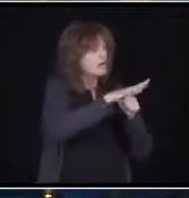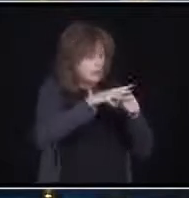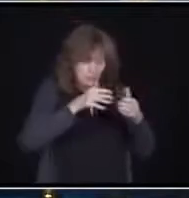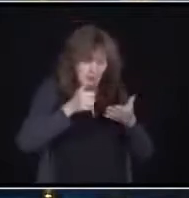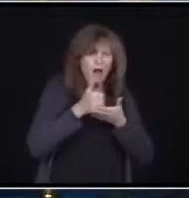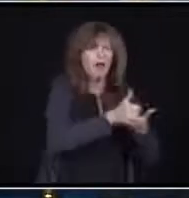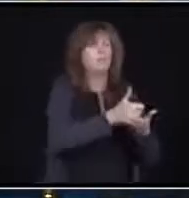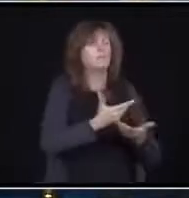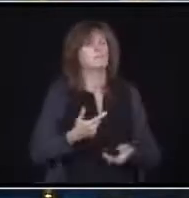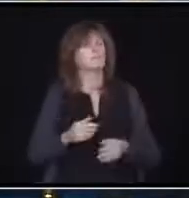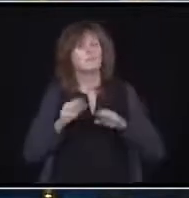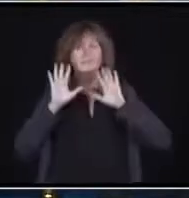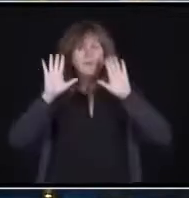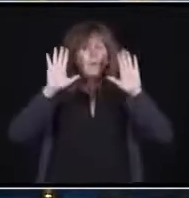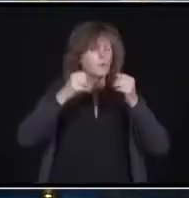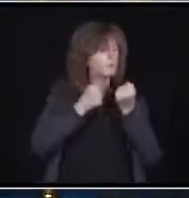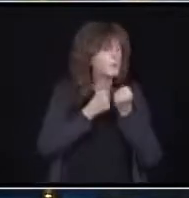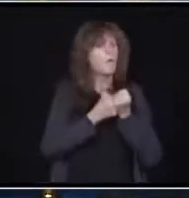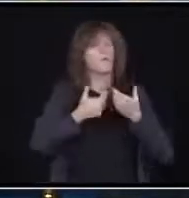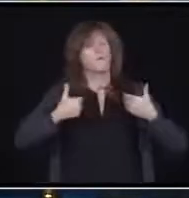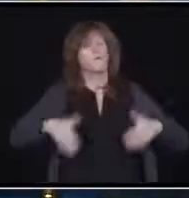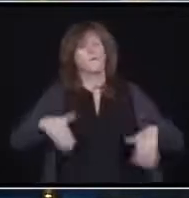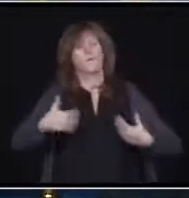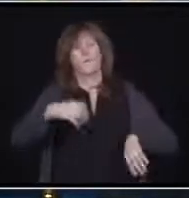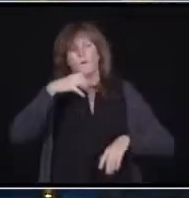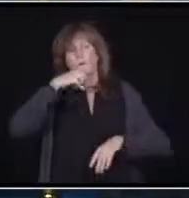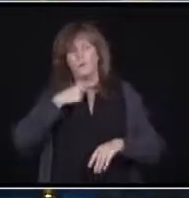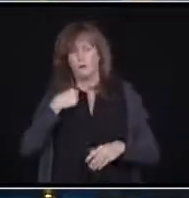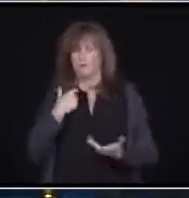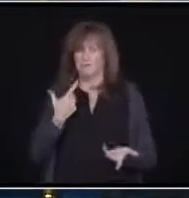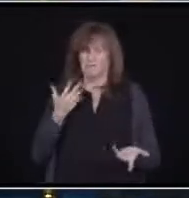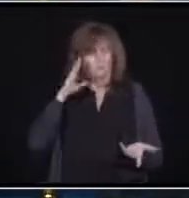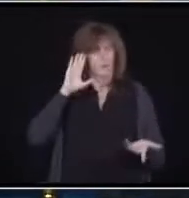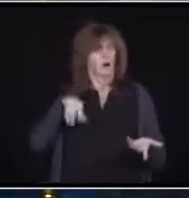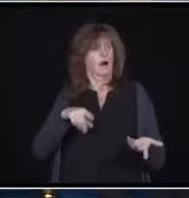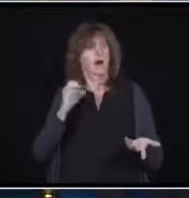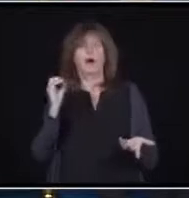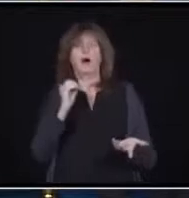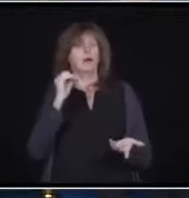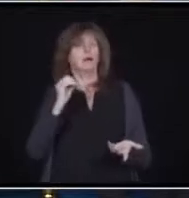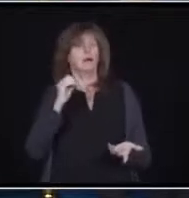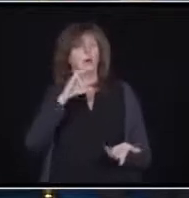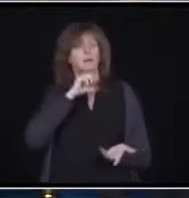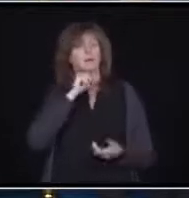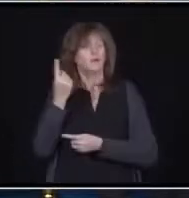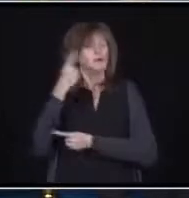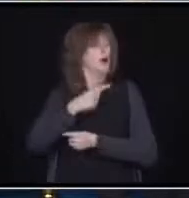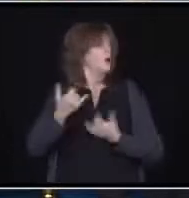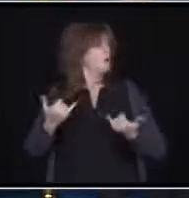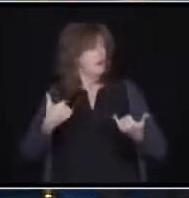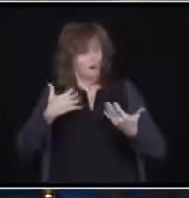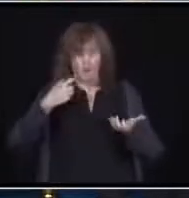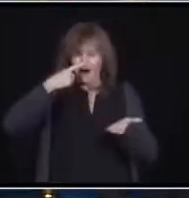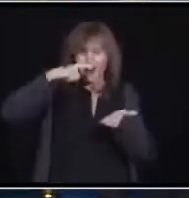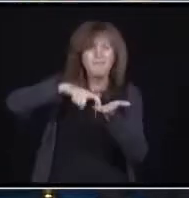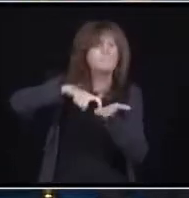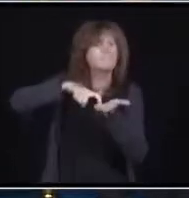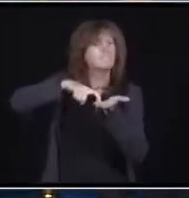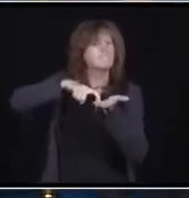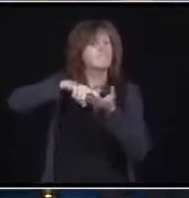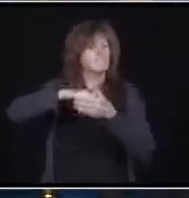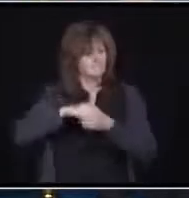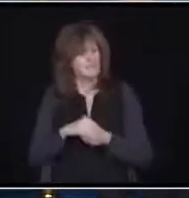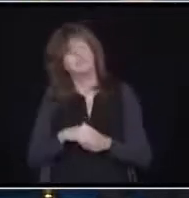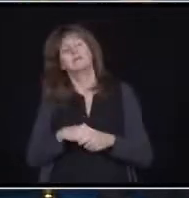recognize that today is Seniors Day across Ontario. Before the pandemic, I visited long-term care homes across Ontario